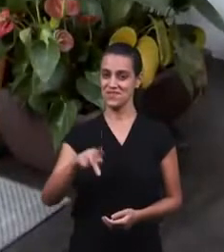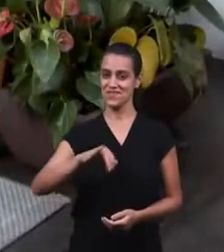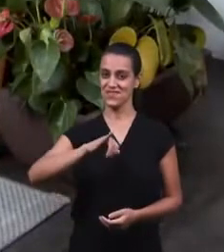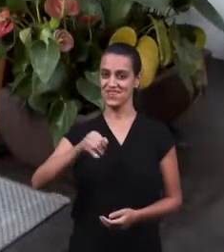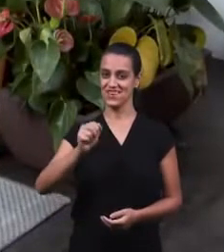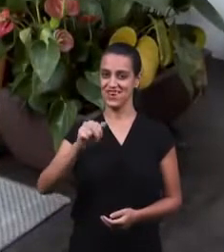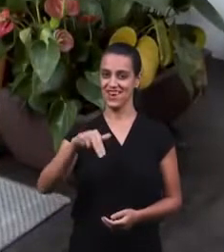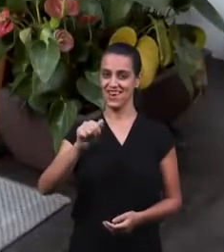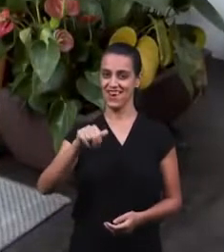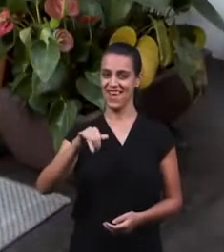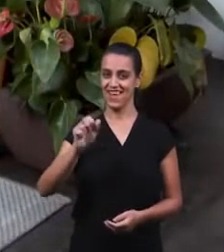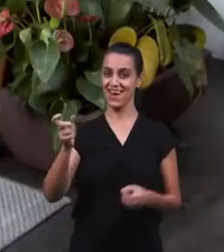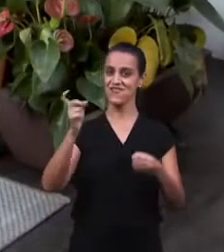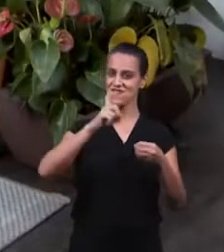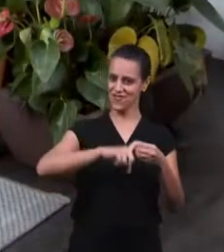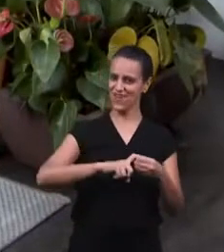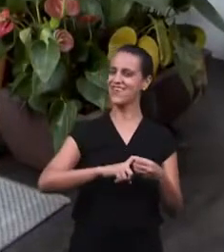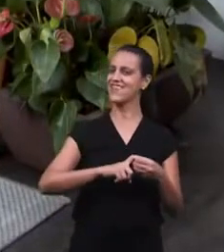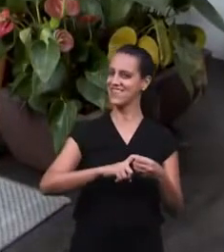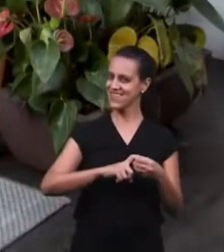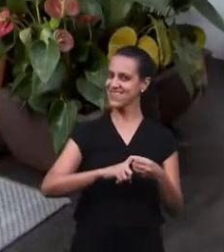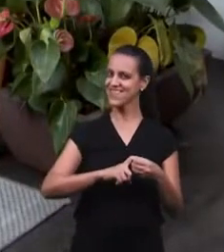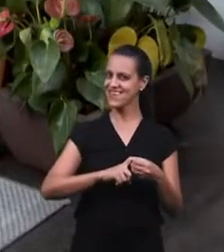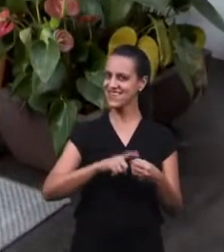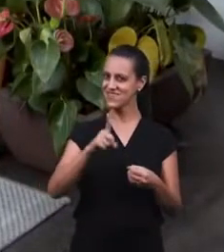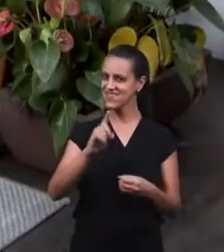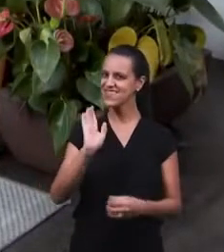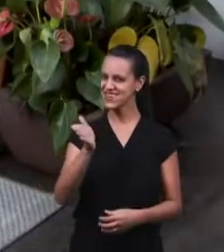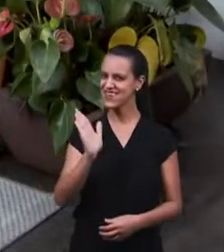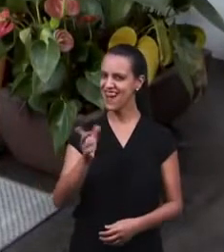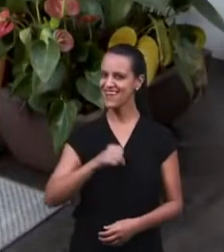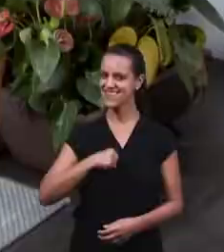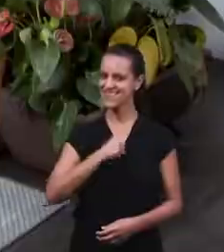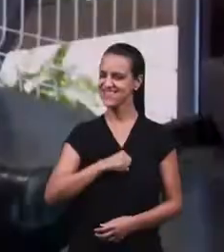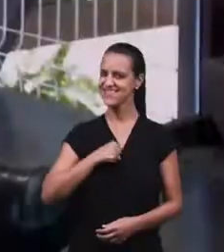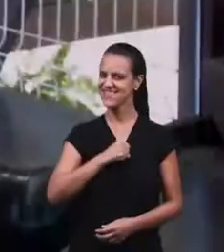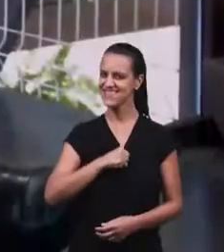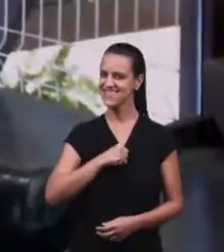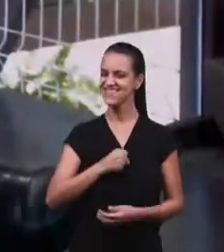And. Professor. Janina is back. And. I'm sure. You missed her.